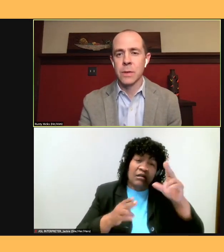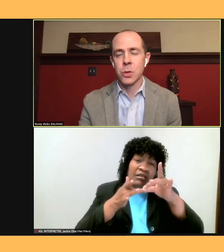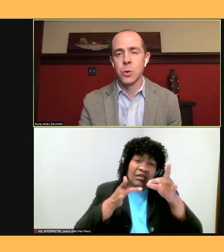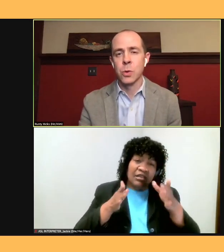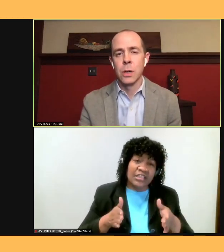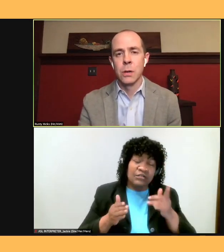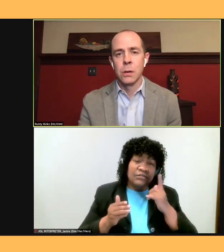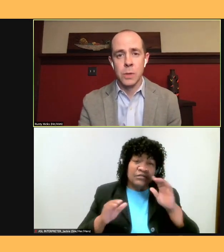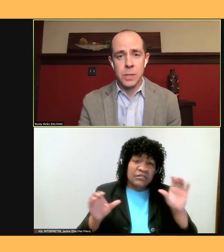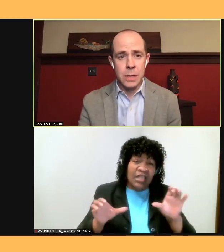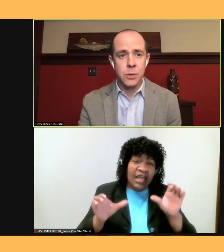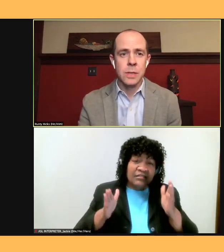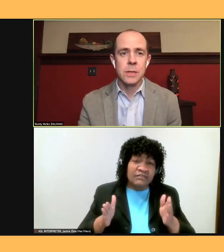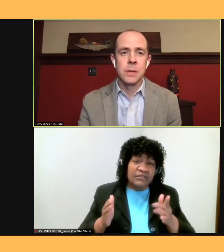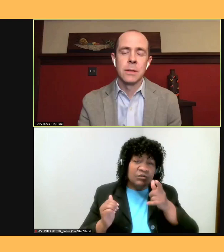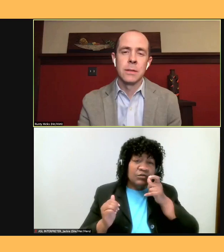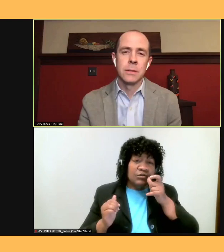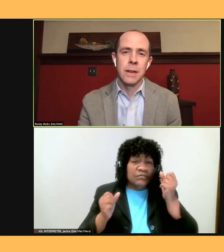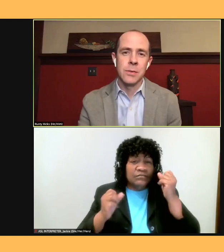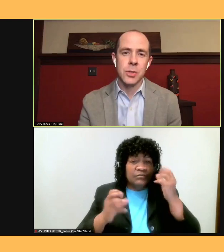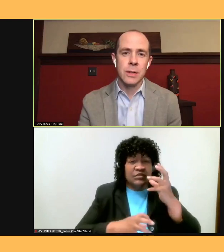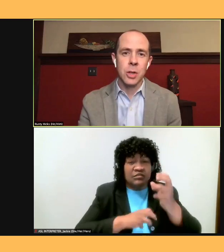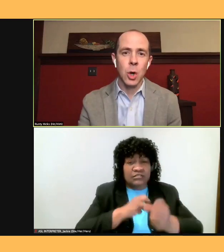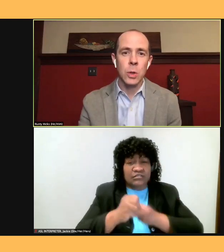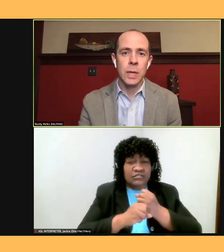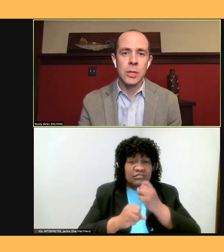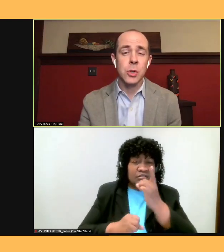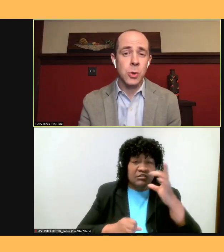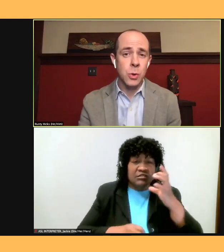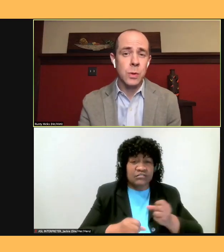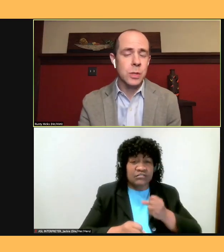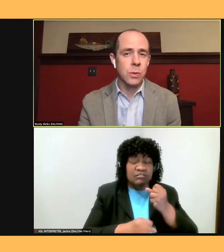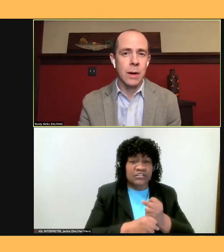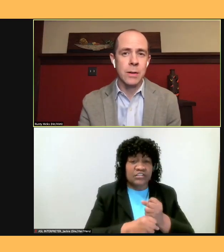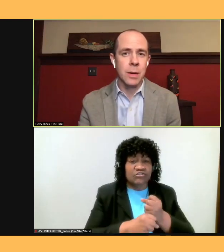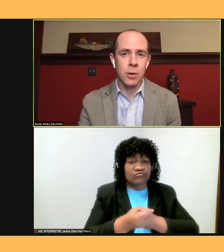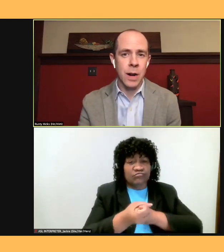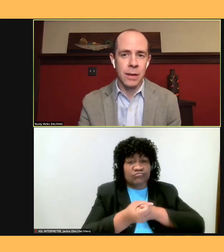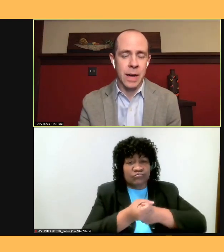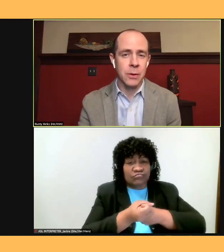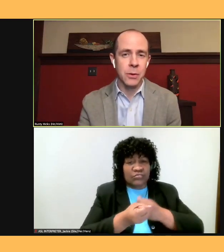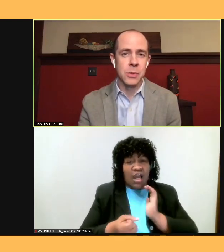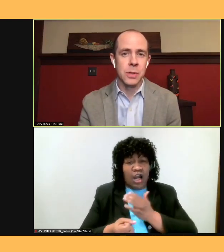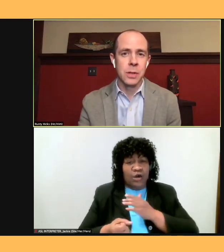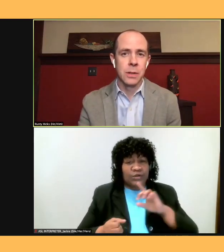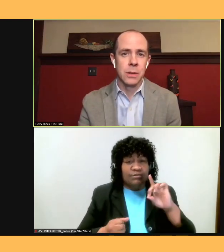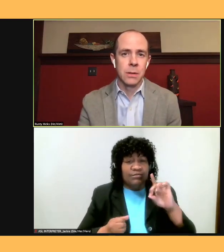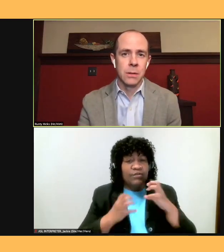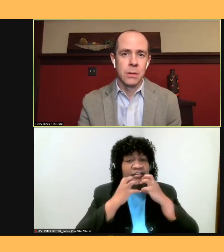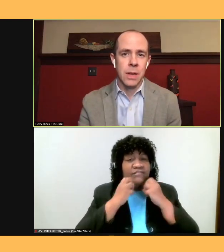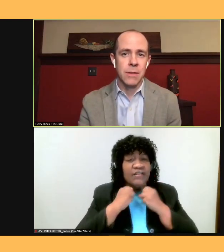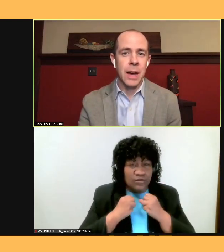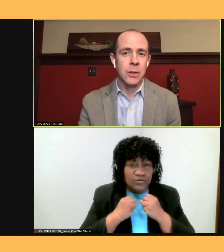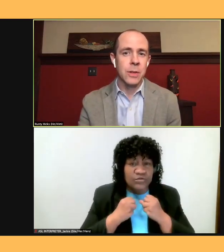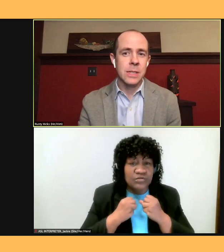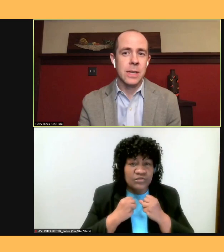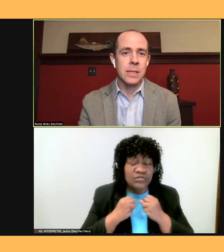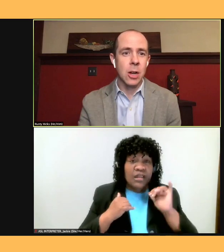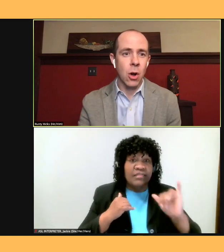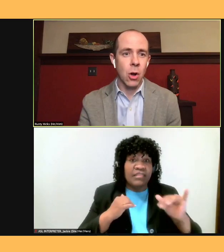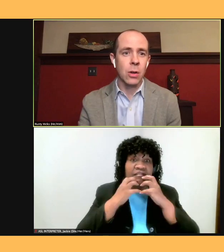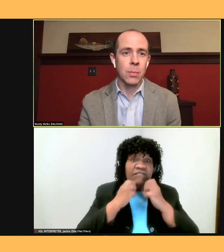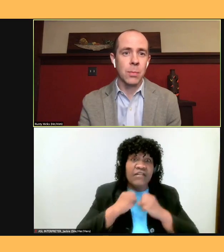for centuries, have sought to hold us true to our democratic values, that value that says that all